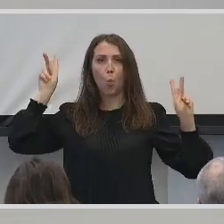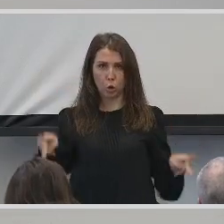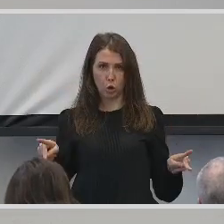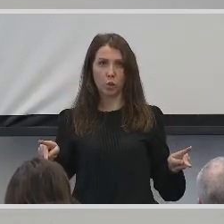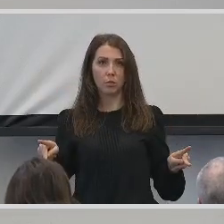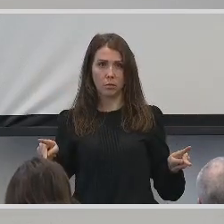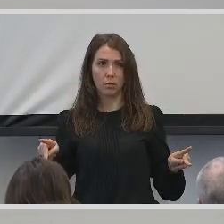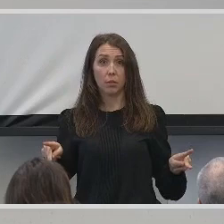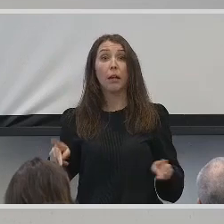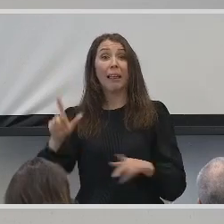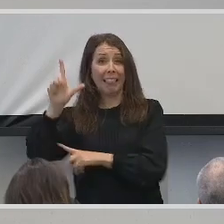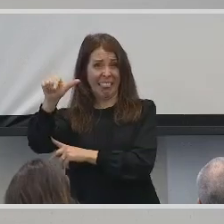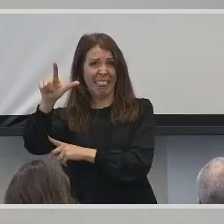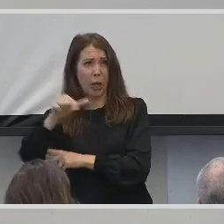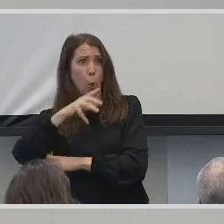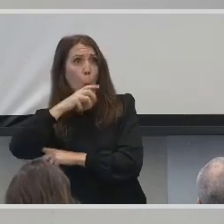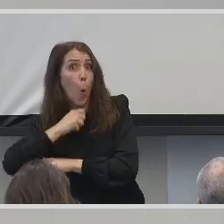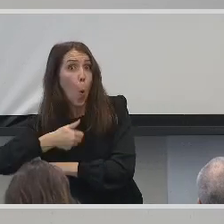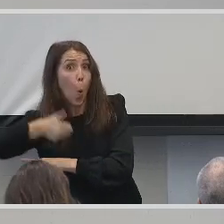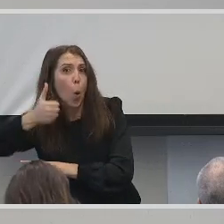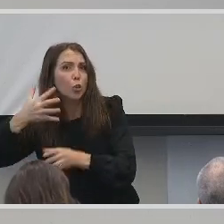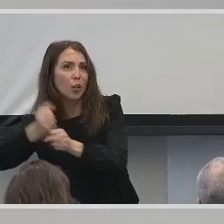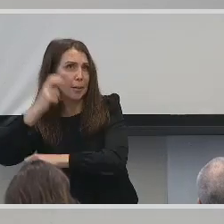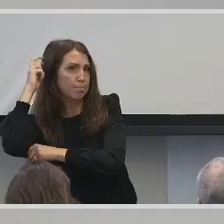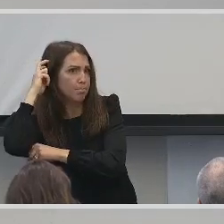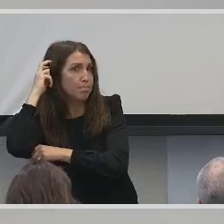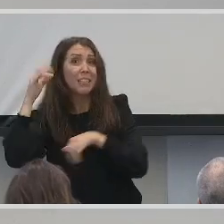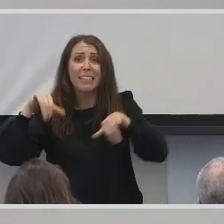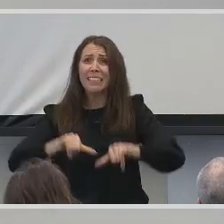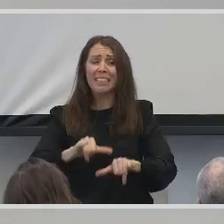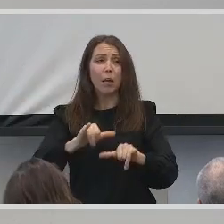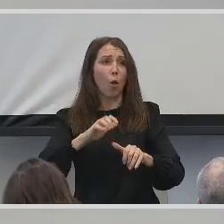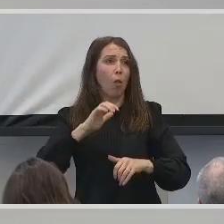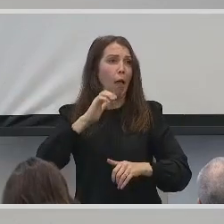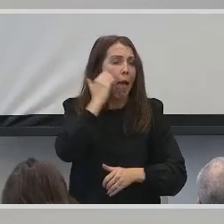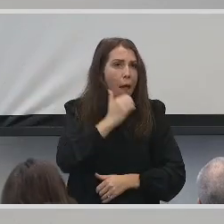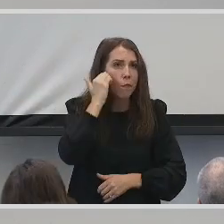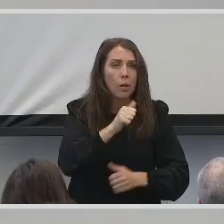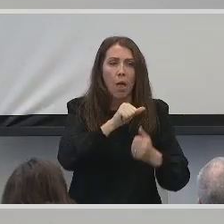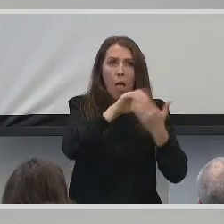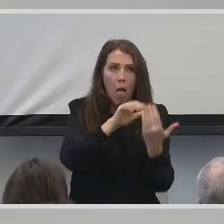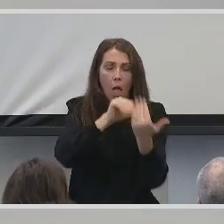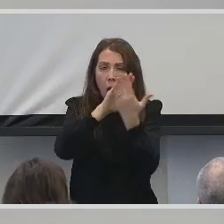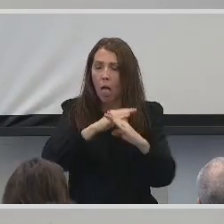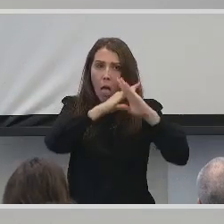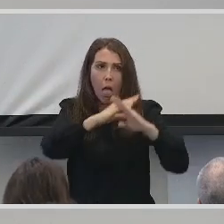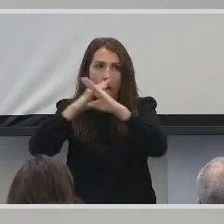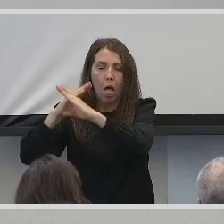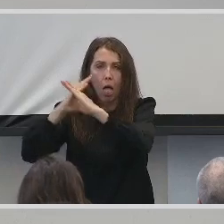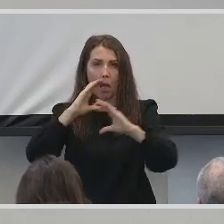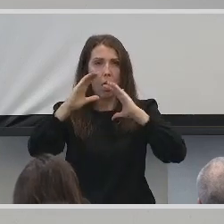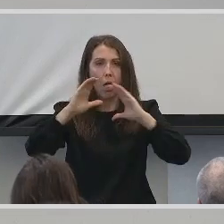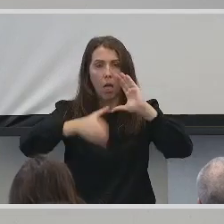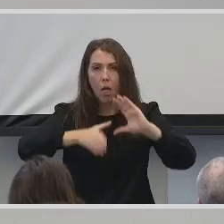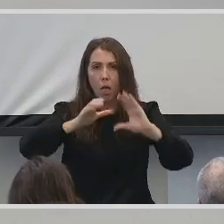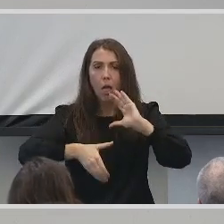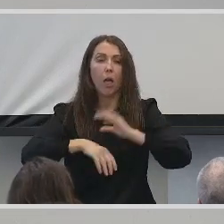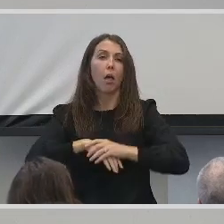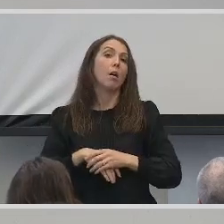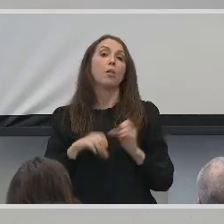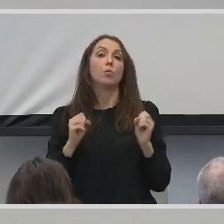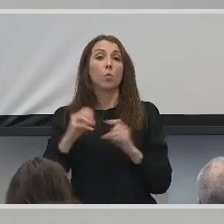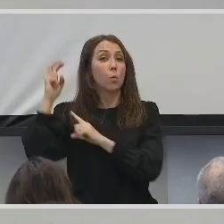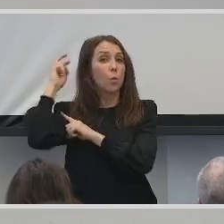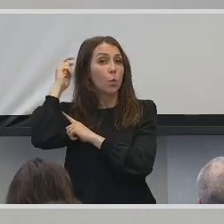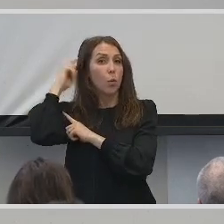cochlear implant later in life, and I still encounter challenges in daily communication. The cochlear implant has been helpful in